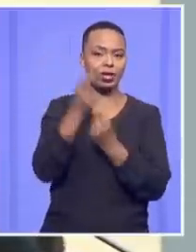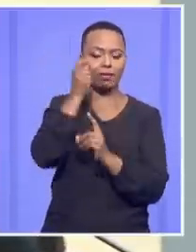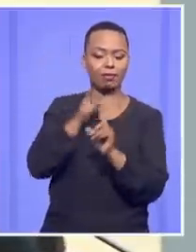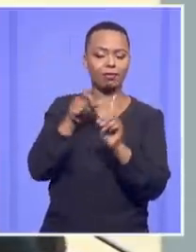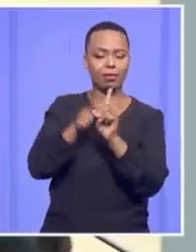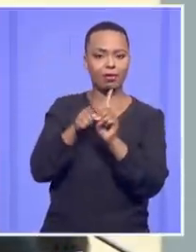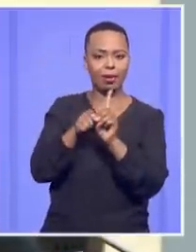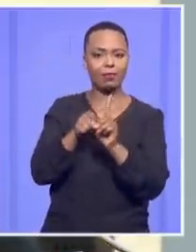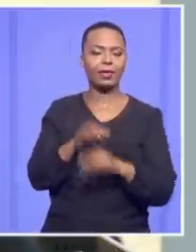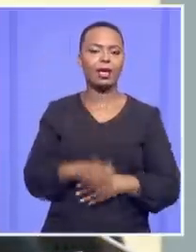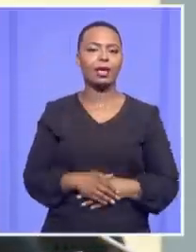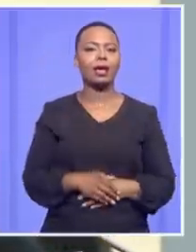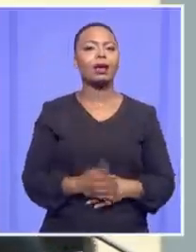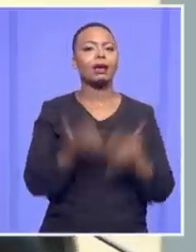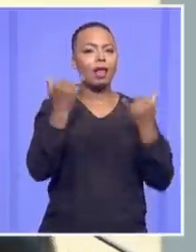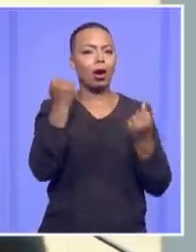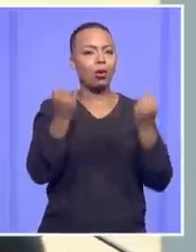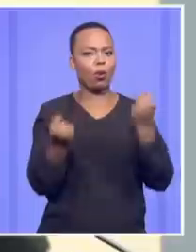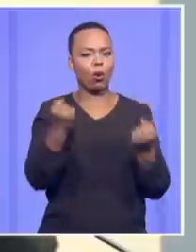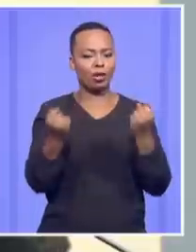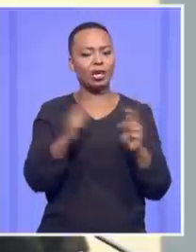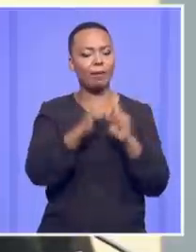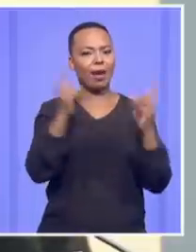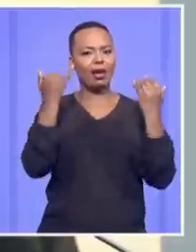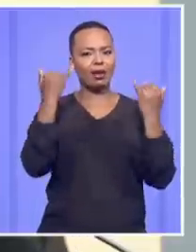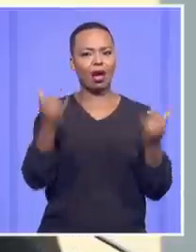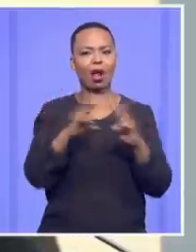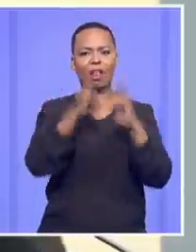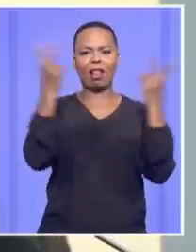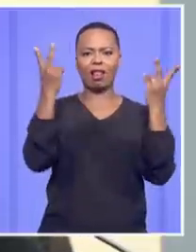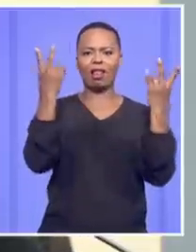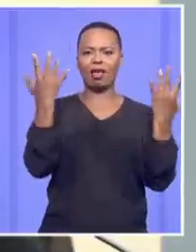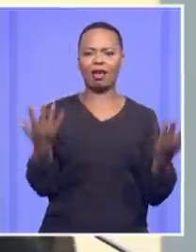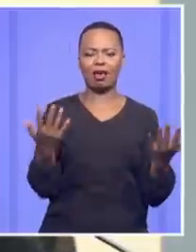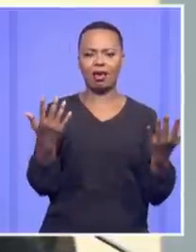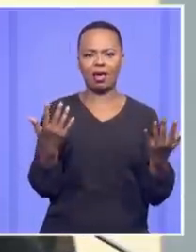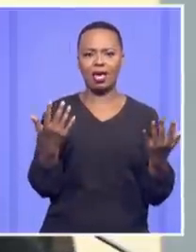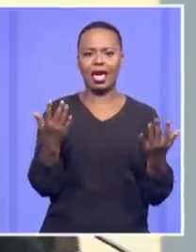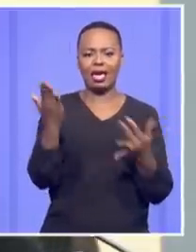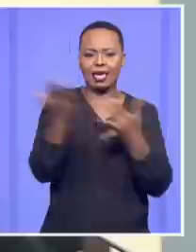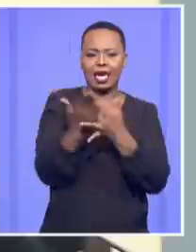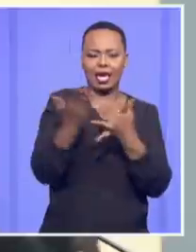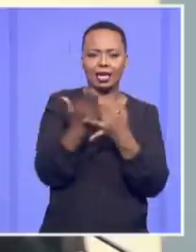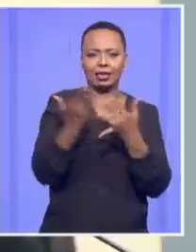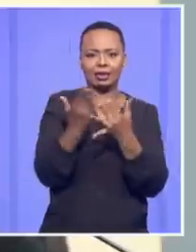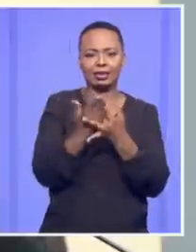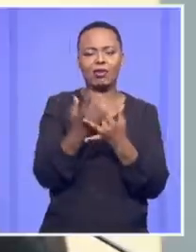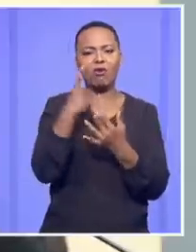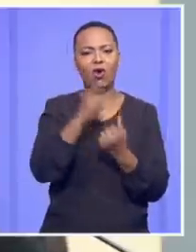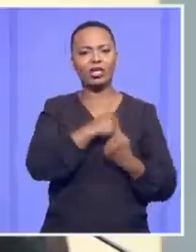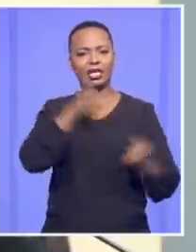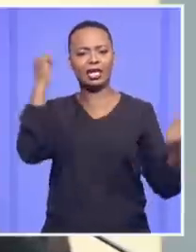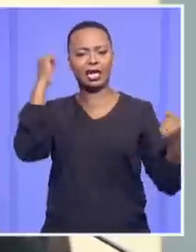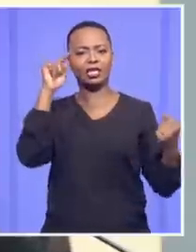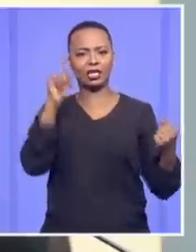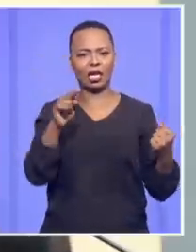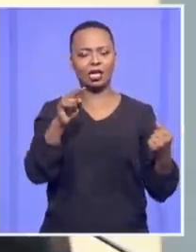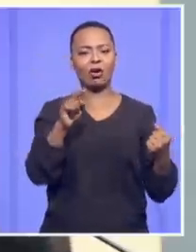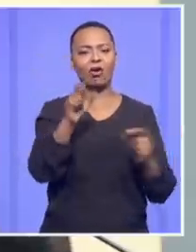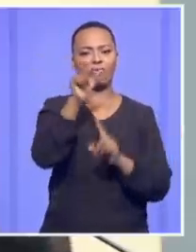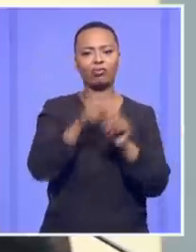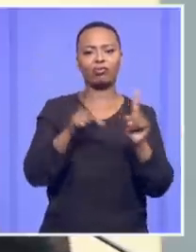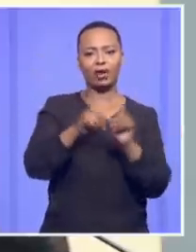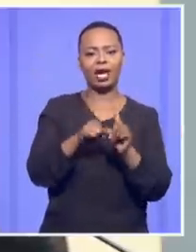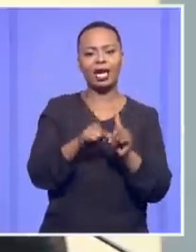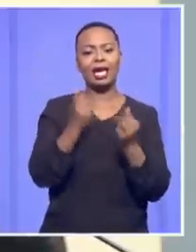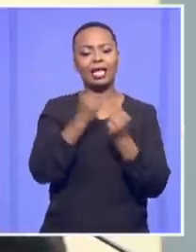all fours with this case, but for one irrelevant factor. That case was about the declaration of invalidity in respect of a statute. This case